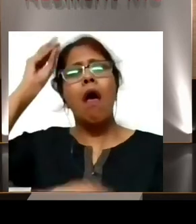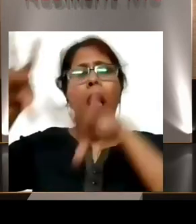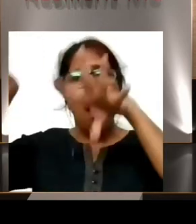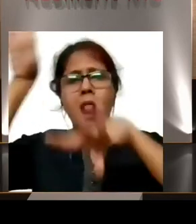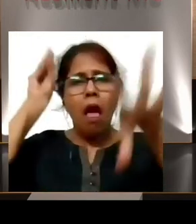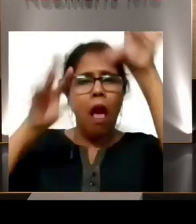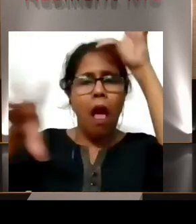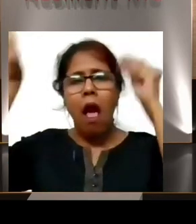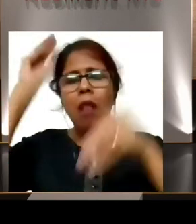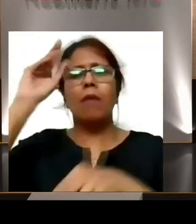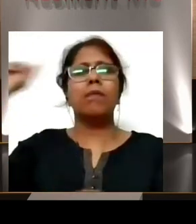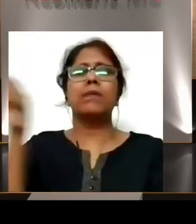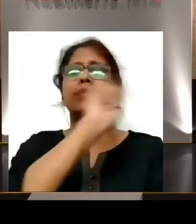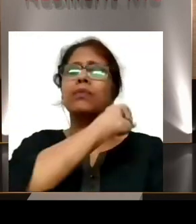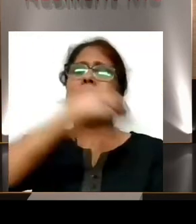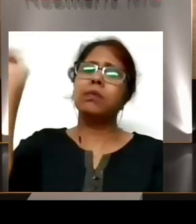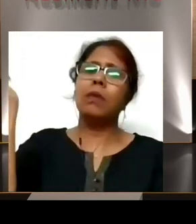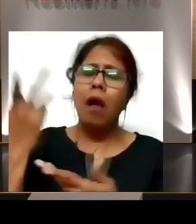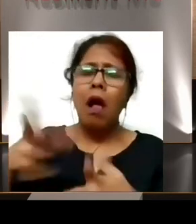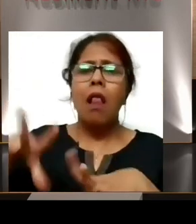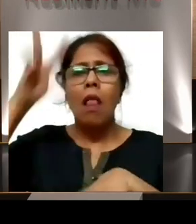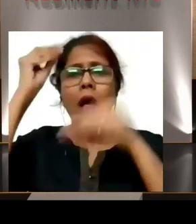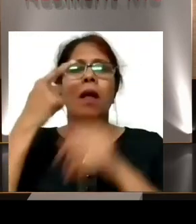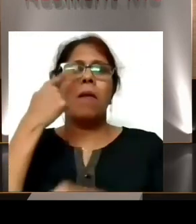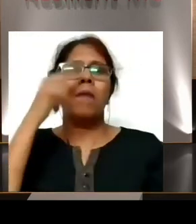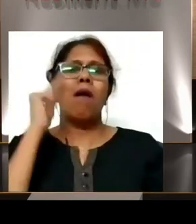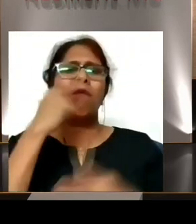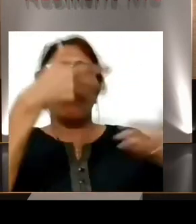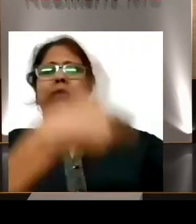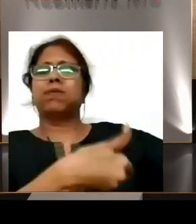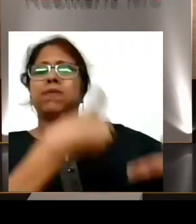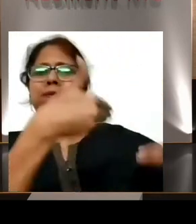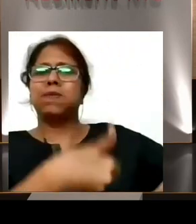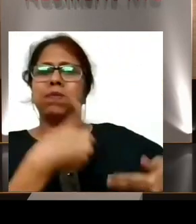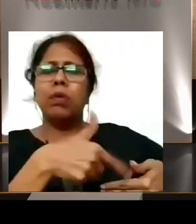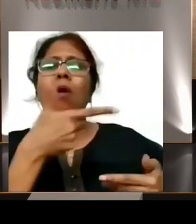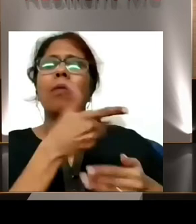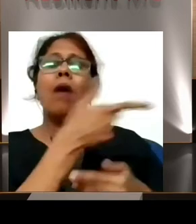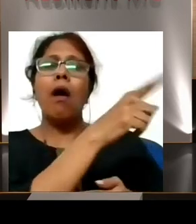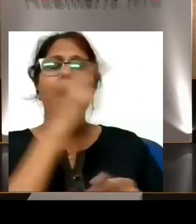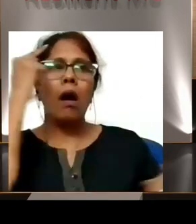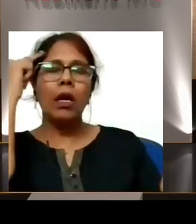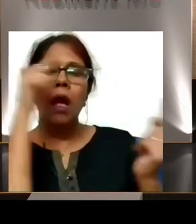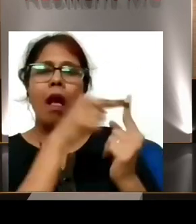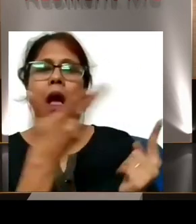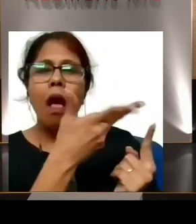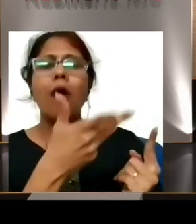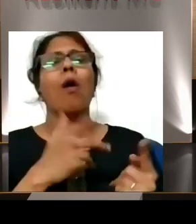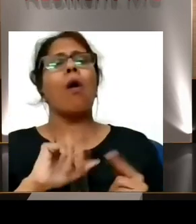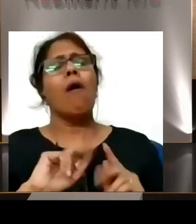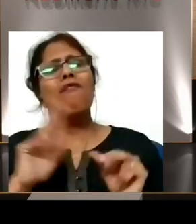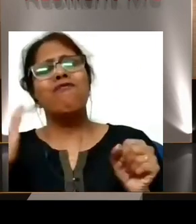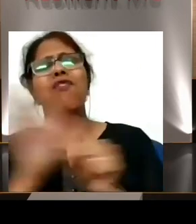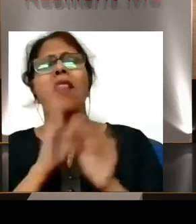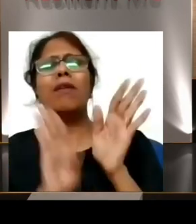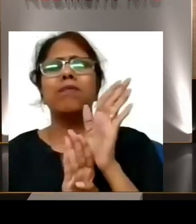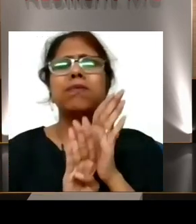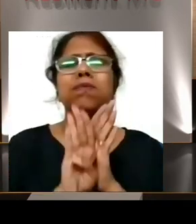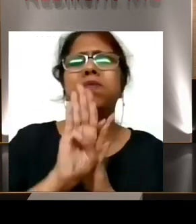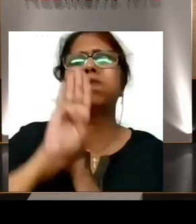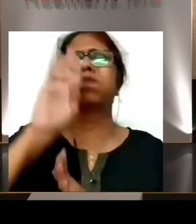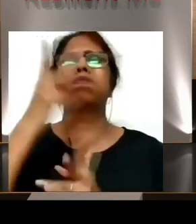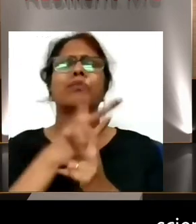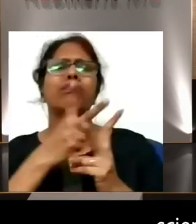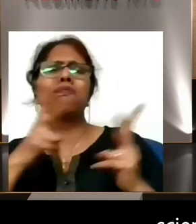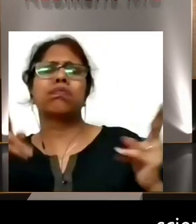actually made me learn the sport. I, my parents wanted us children to have an all around development. And they thought it's indulgence